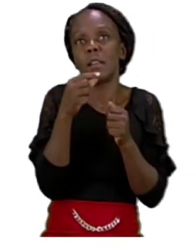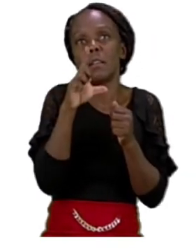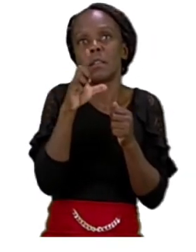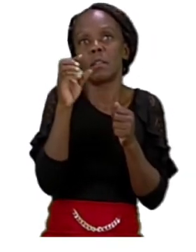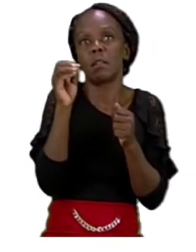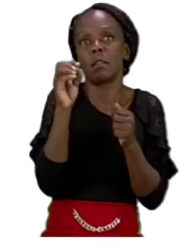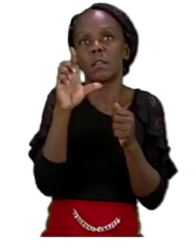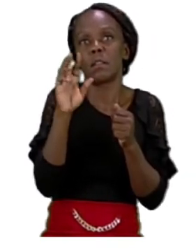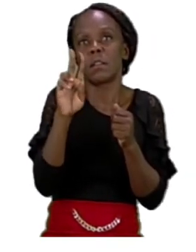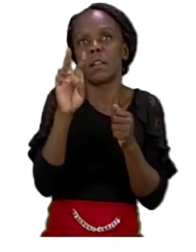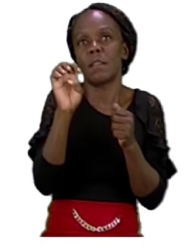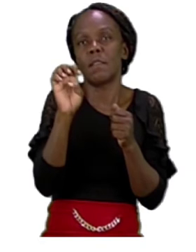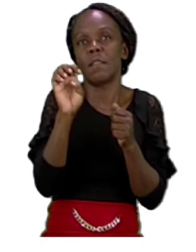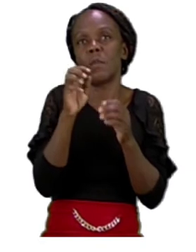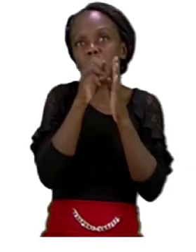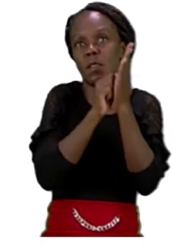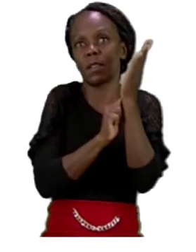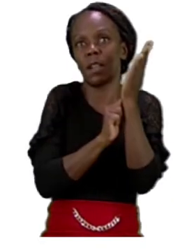Or bib?